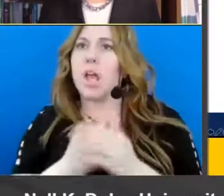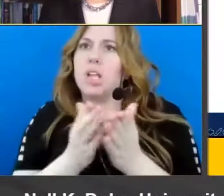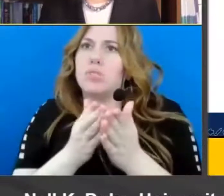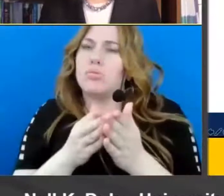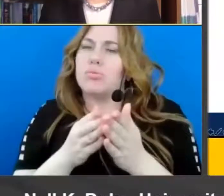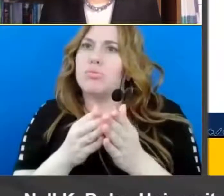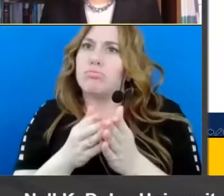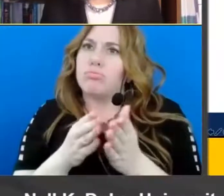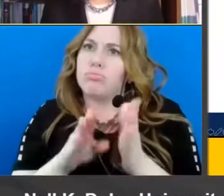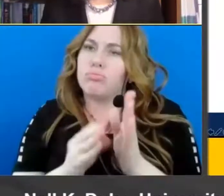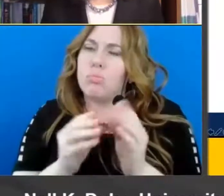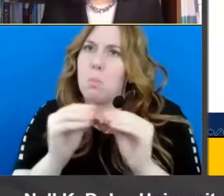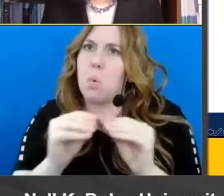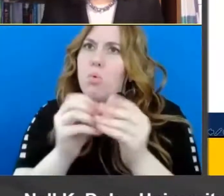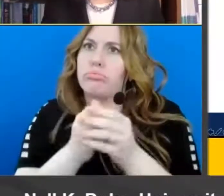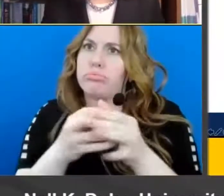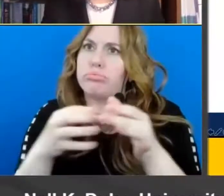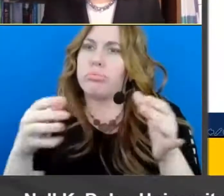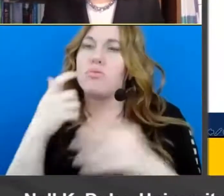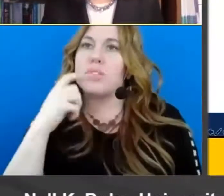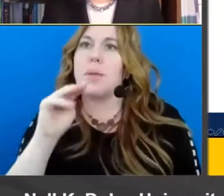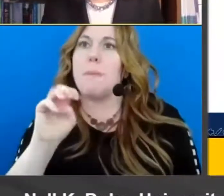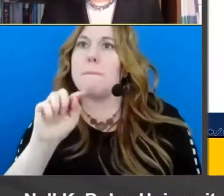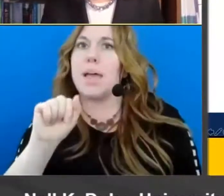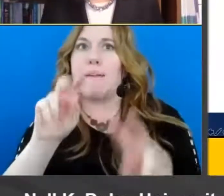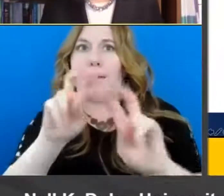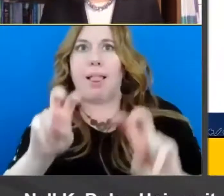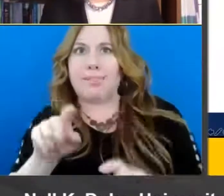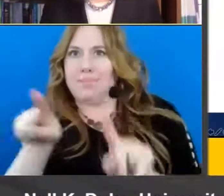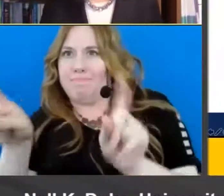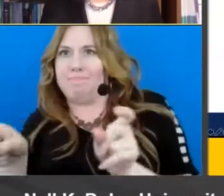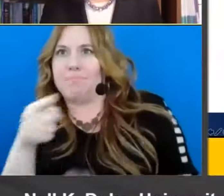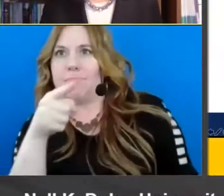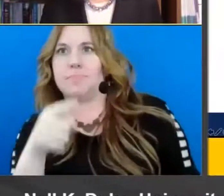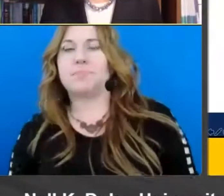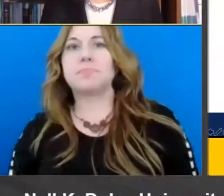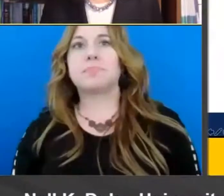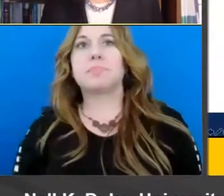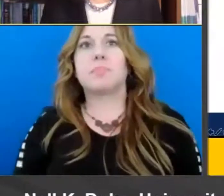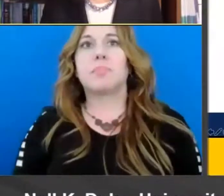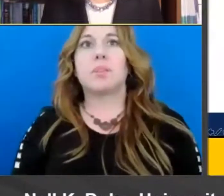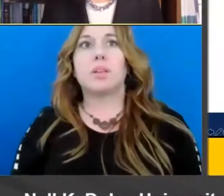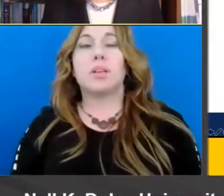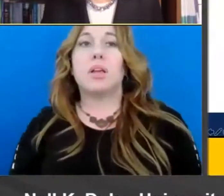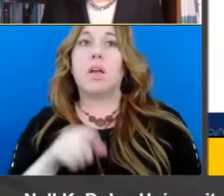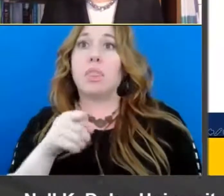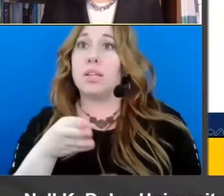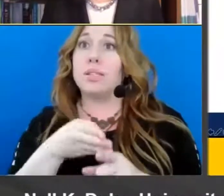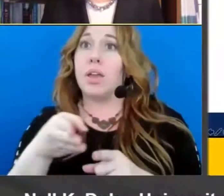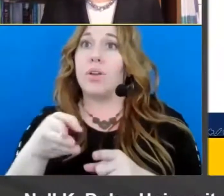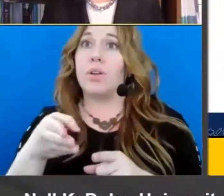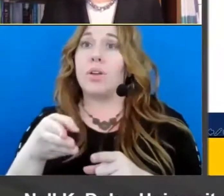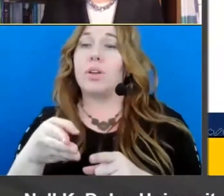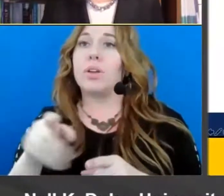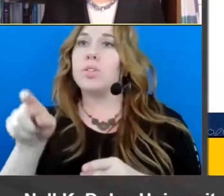interest including in a recent meta-analysis cited on your screen um so uh so this is an area again um that should